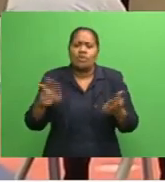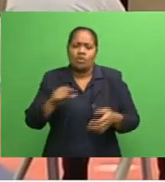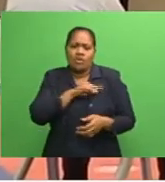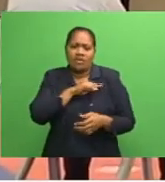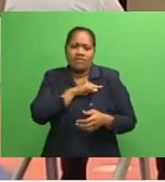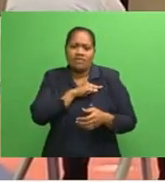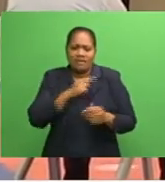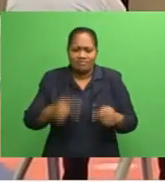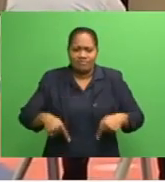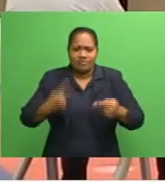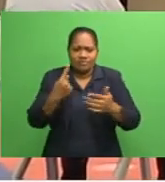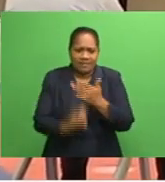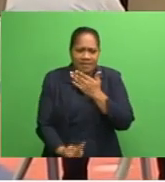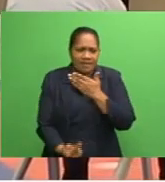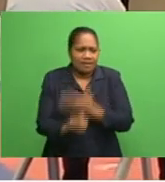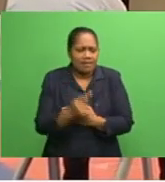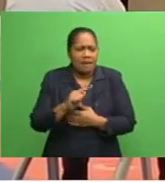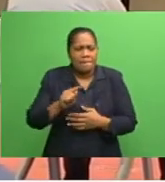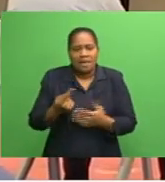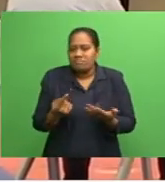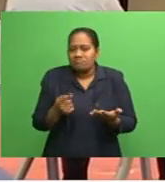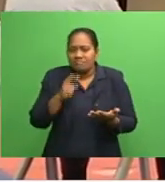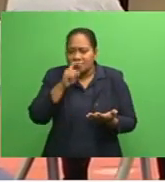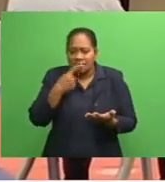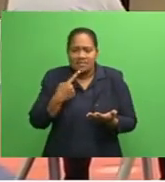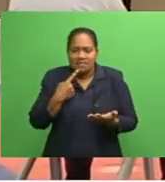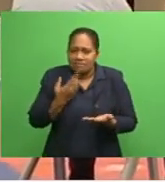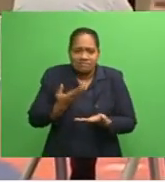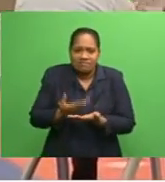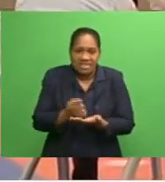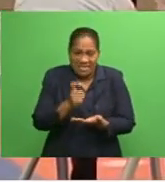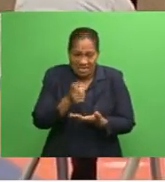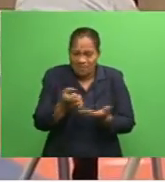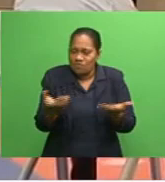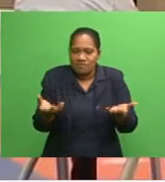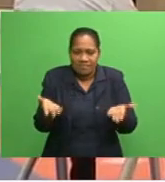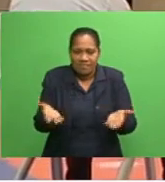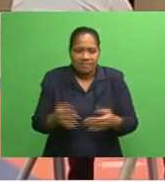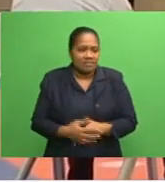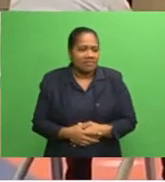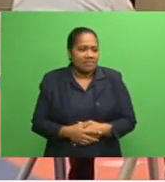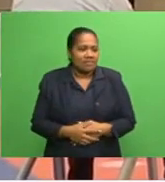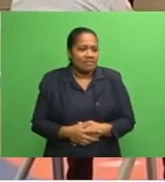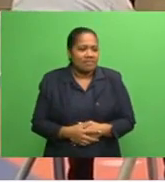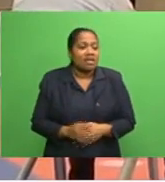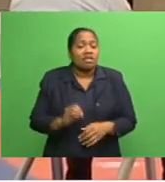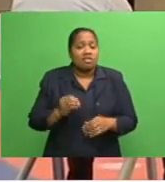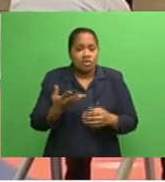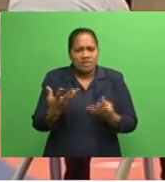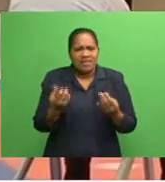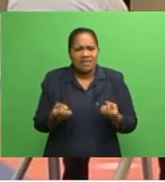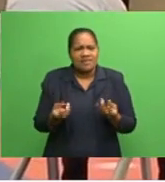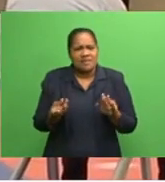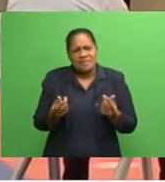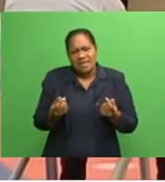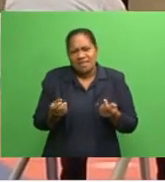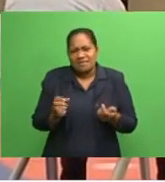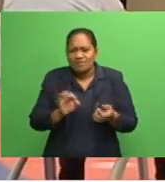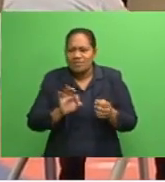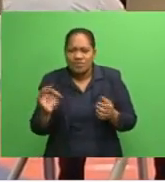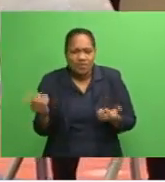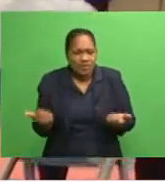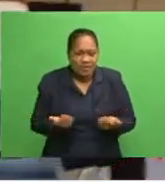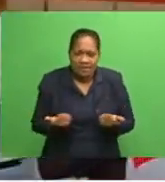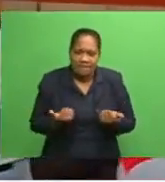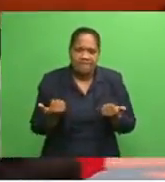if they're still in lockdown. The road to the Olympics doesn't get any easier with money in short supply. We're in a